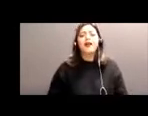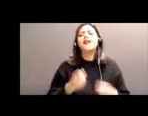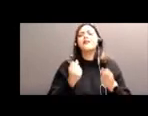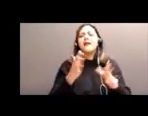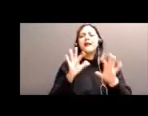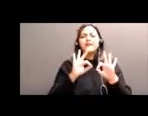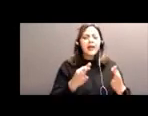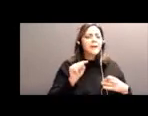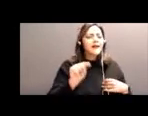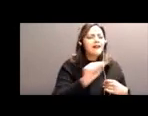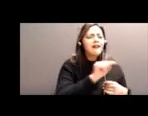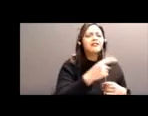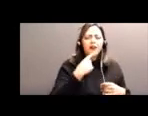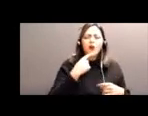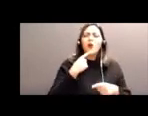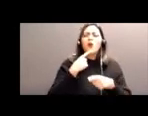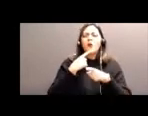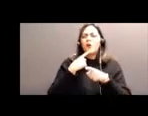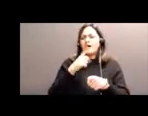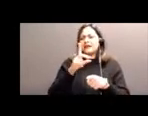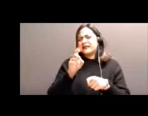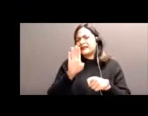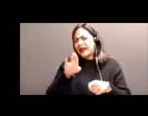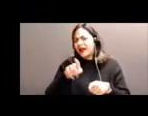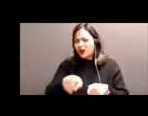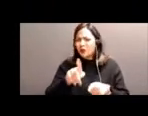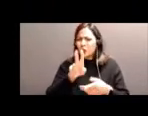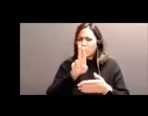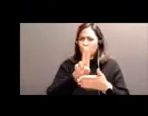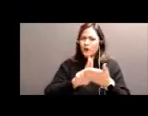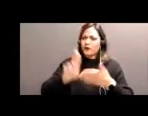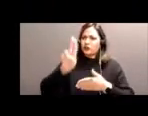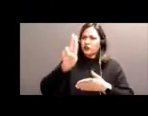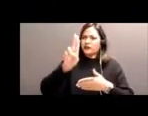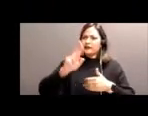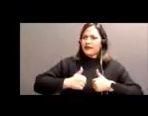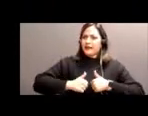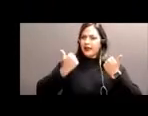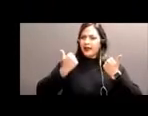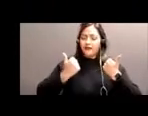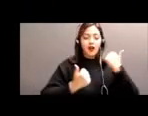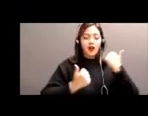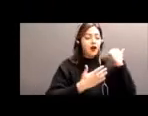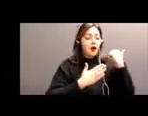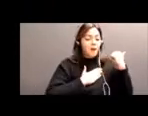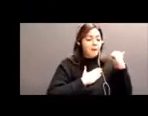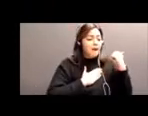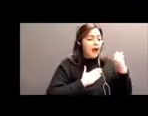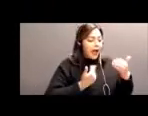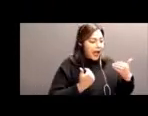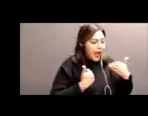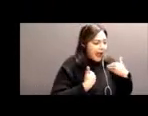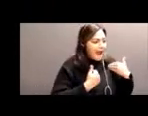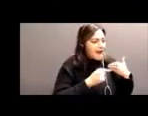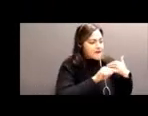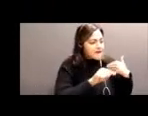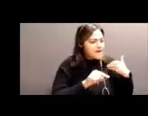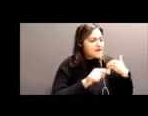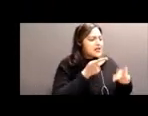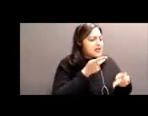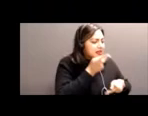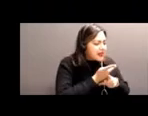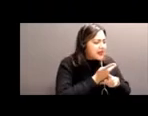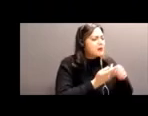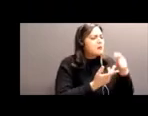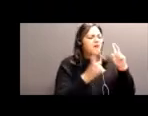university of life. I may be poor with what I keep, but I'm very rich with what I've shared. And I continue